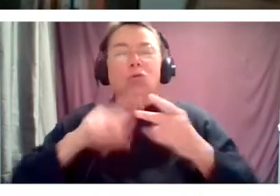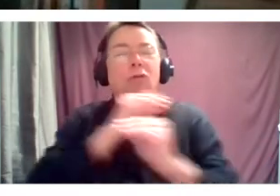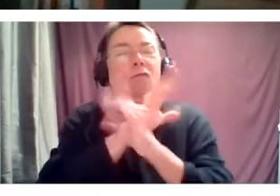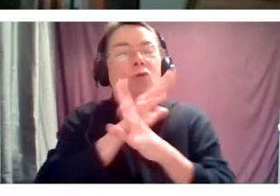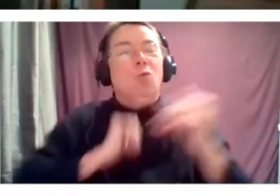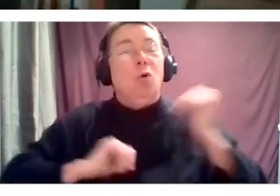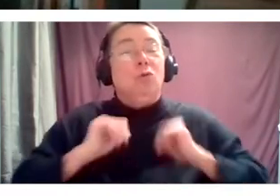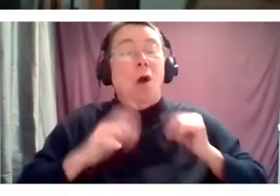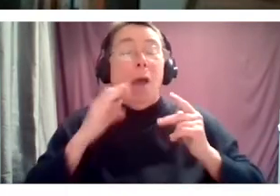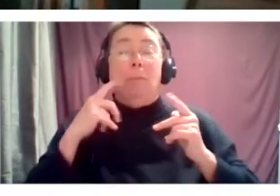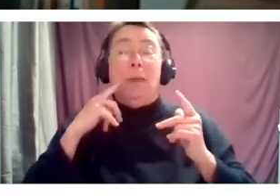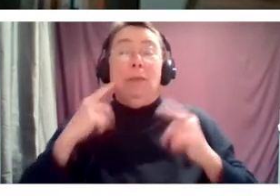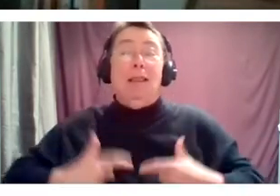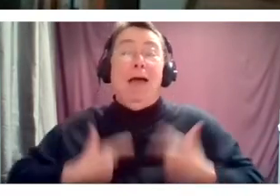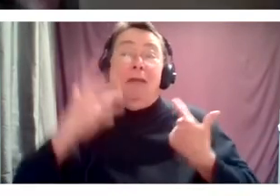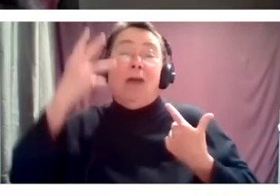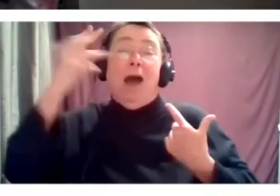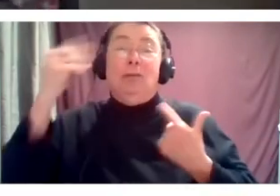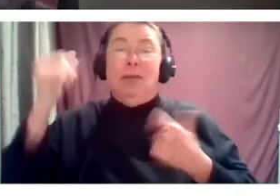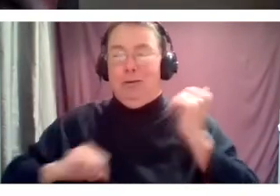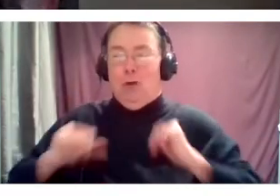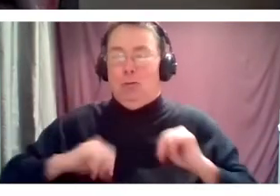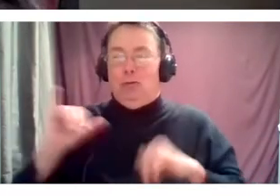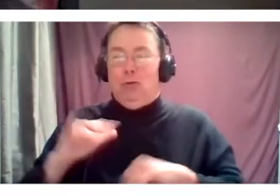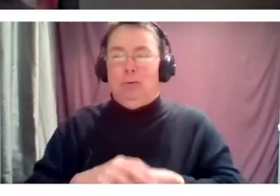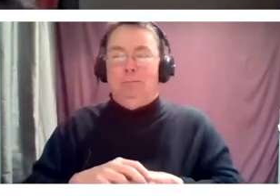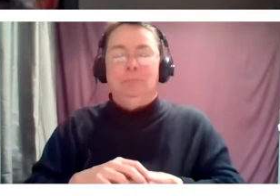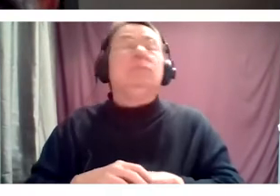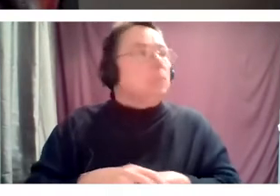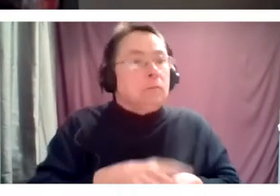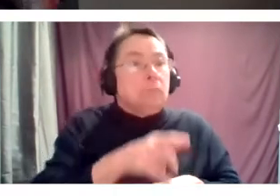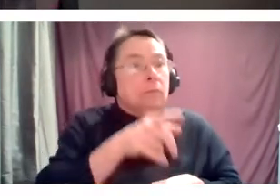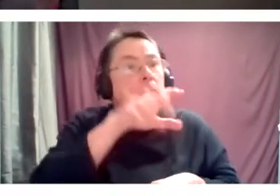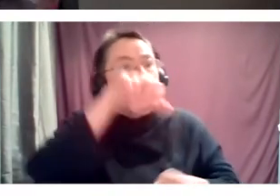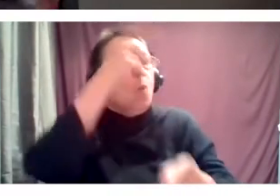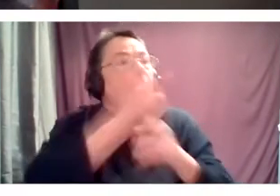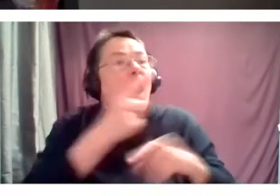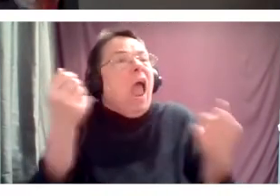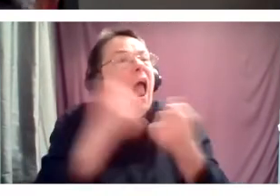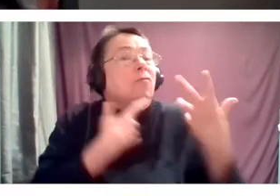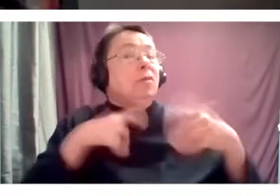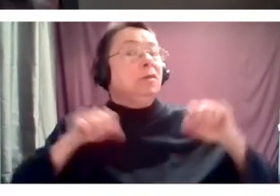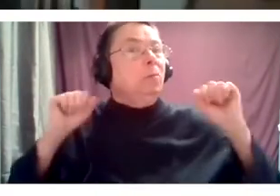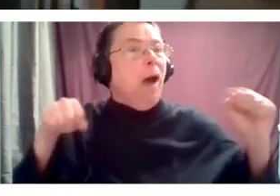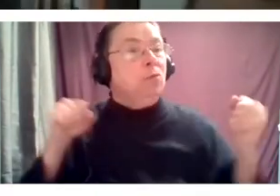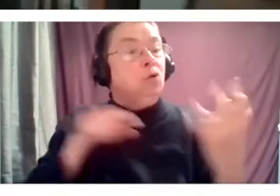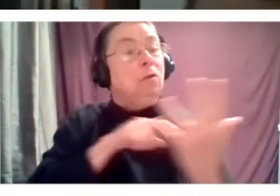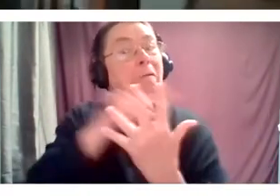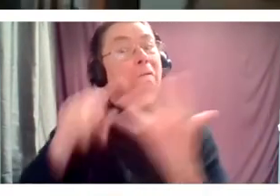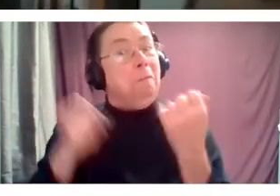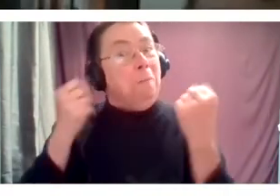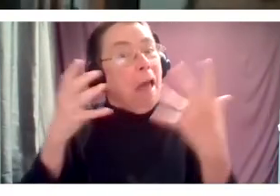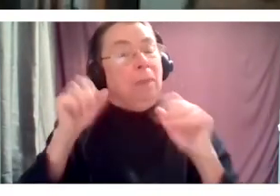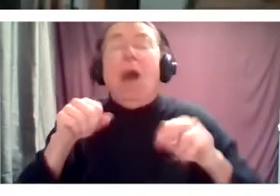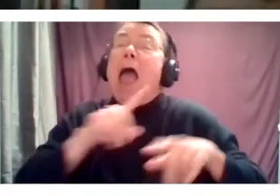outside performances. Right. Everything's a question. Everything's a possibility right now. Great. Thank you so much. And to round,